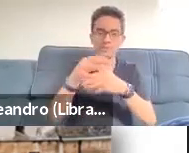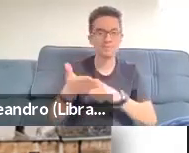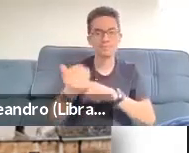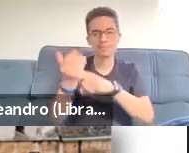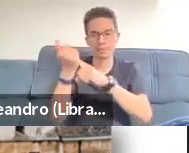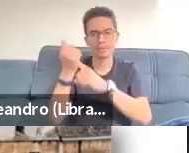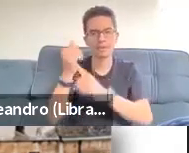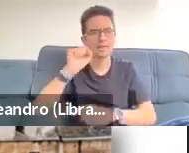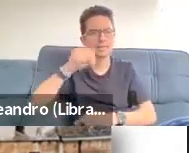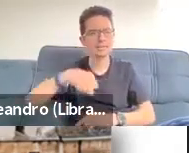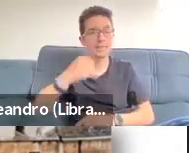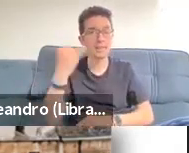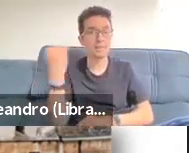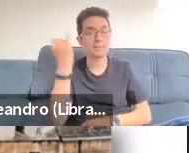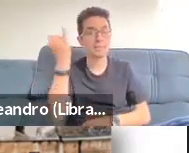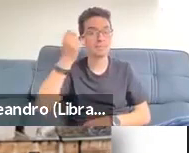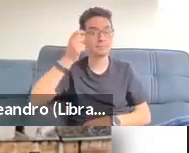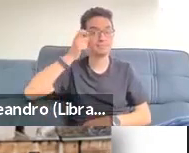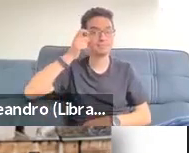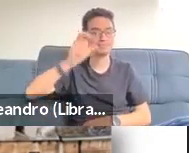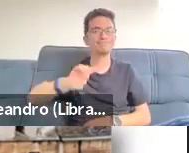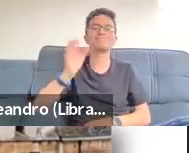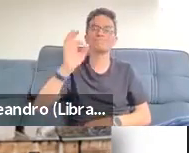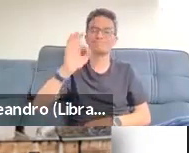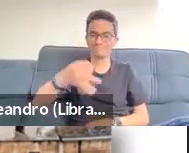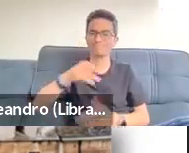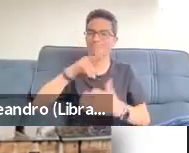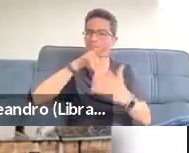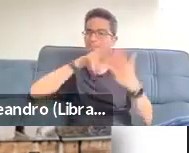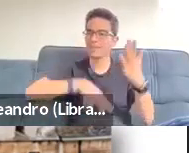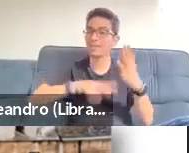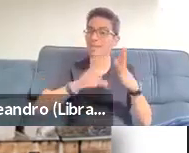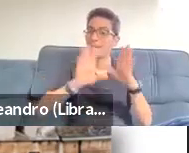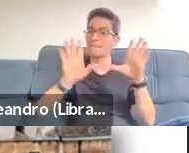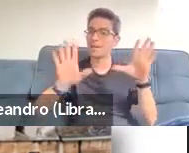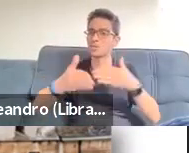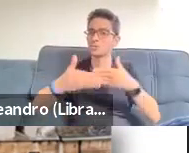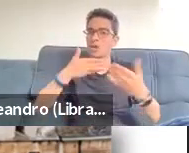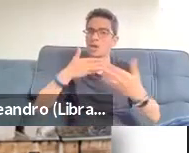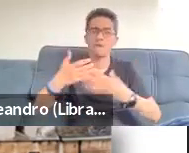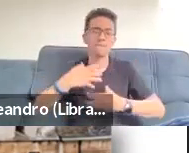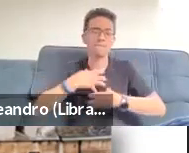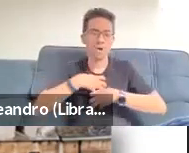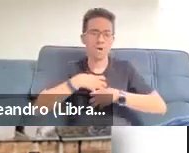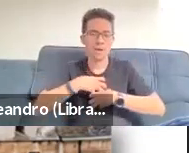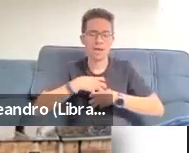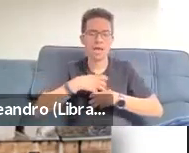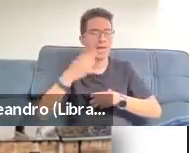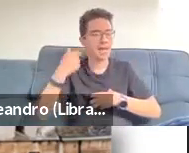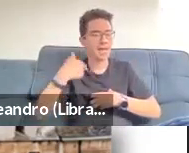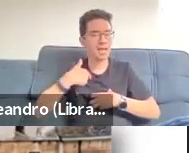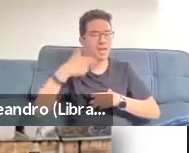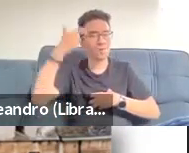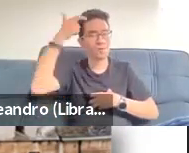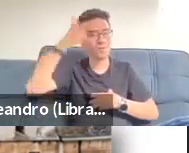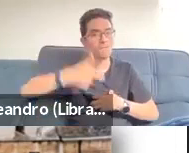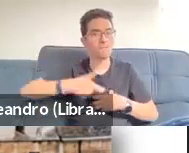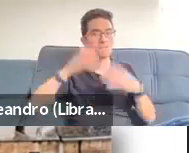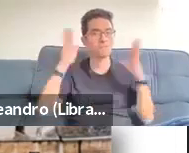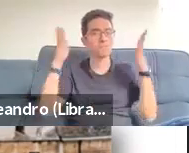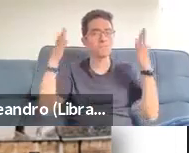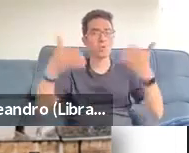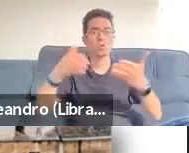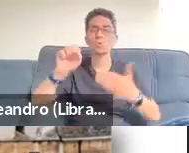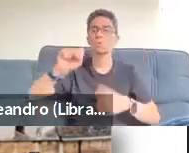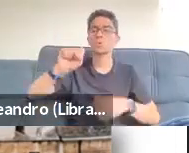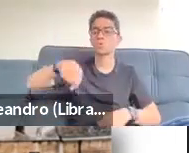standpoint is, despite these advances in the computerized or digital technologies, AAC devices still are quite